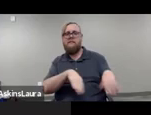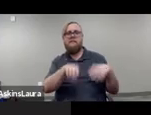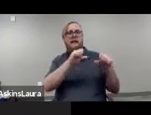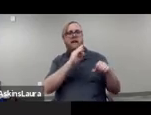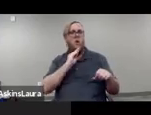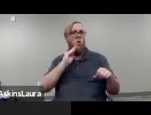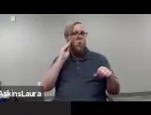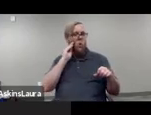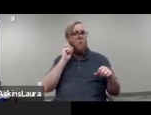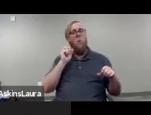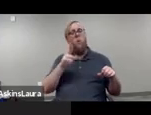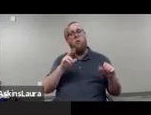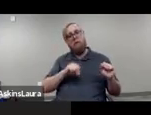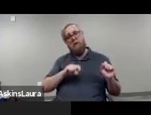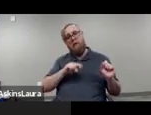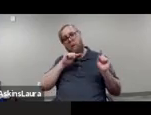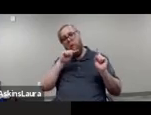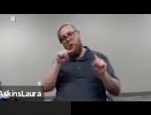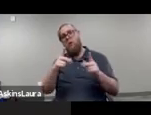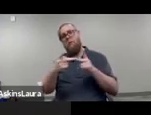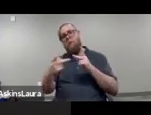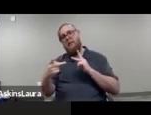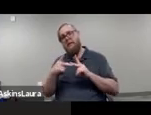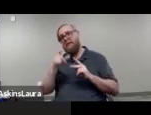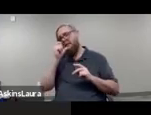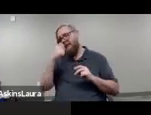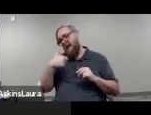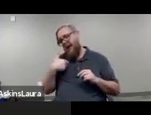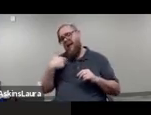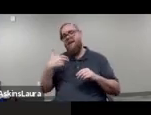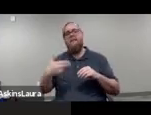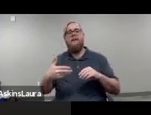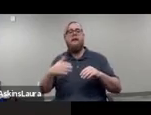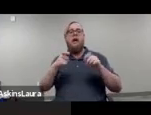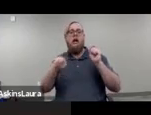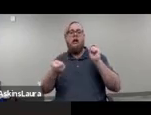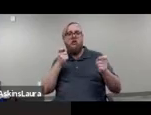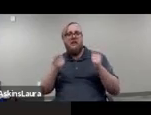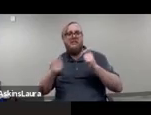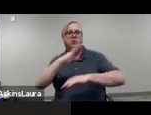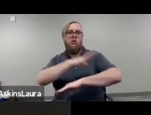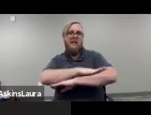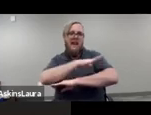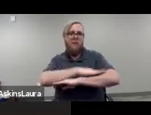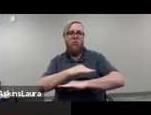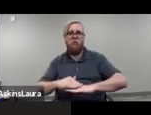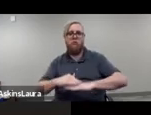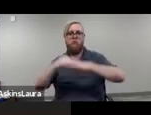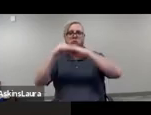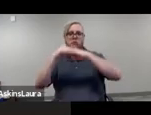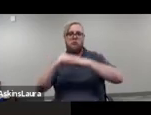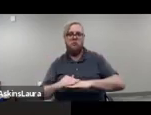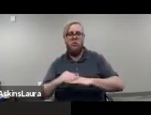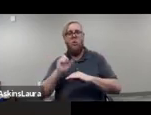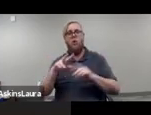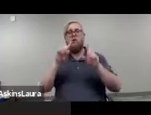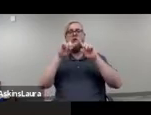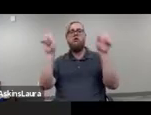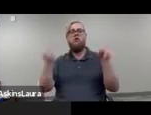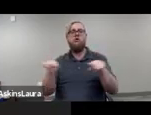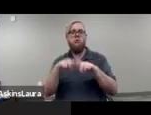maybe at a facility that doesn't have height adjustable tables or screen reader software and other forms of